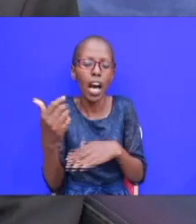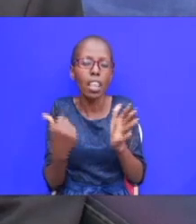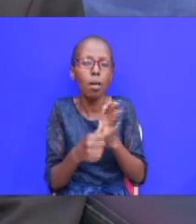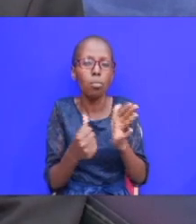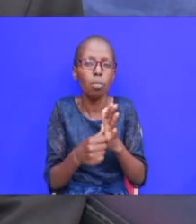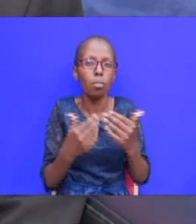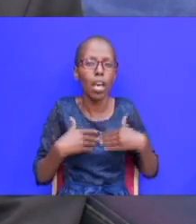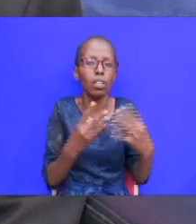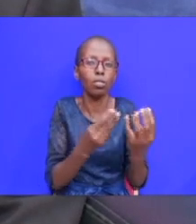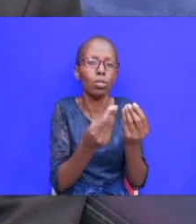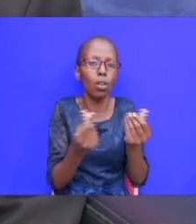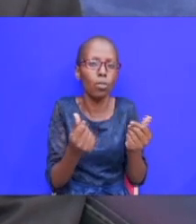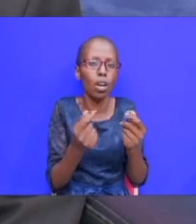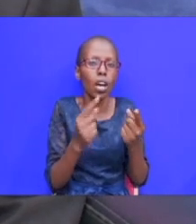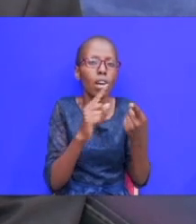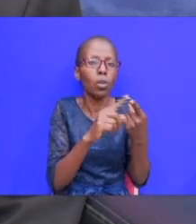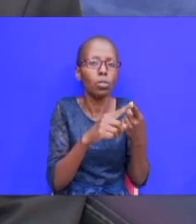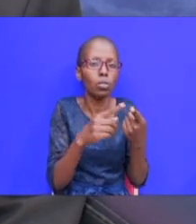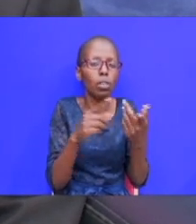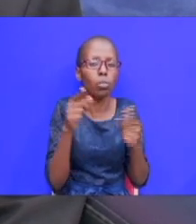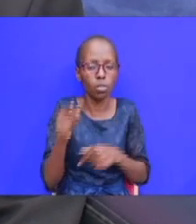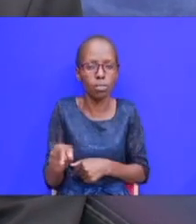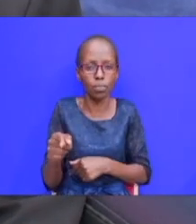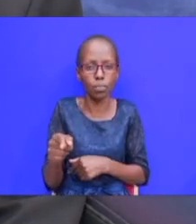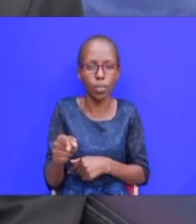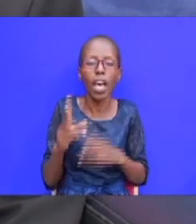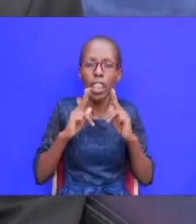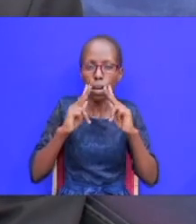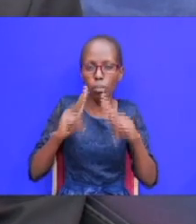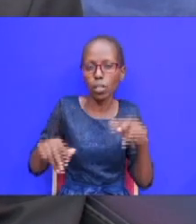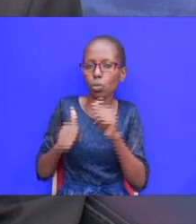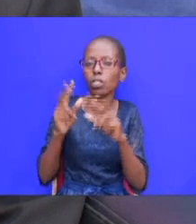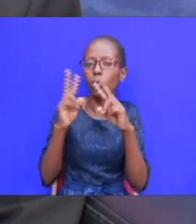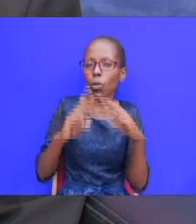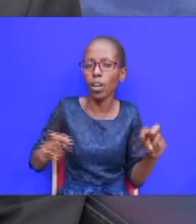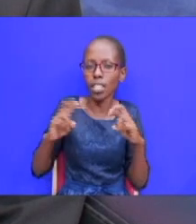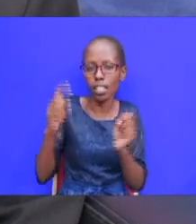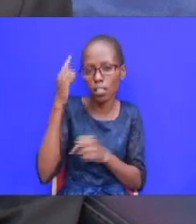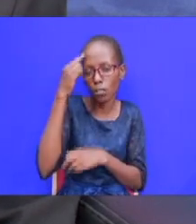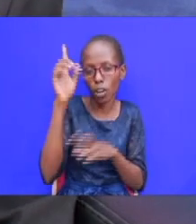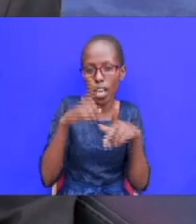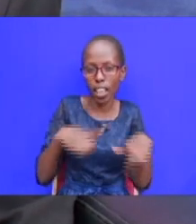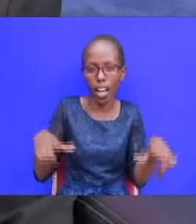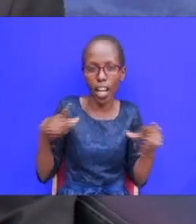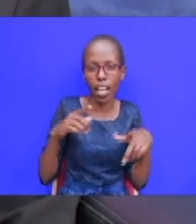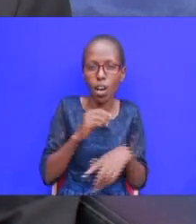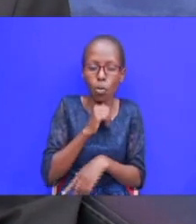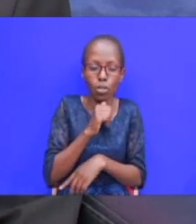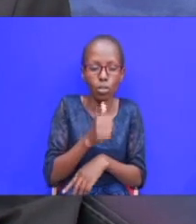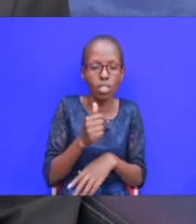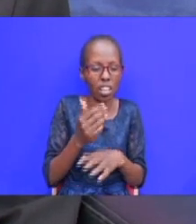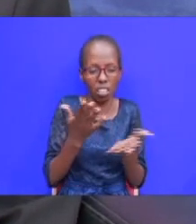that he had to deal with and one of them was this this peace that he was seeking for in the land it was not to be at the